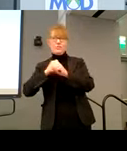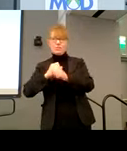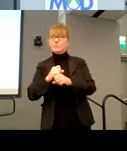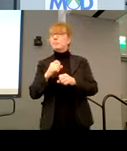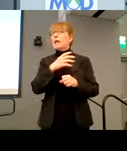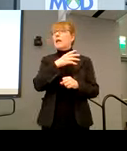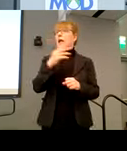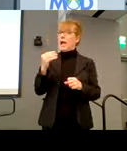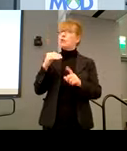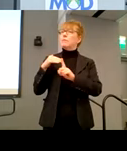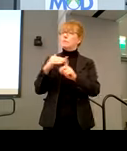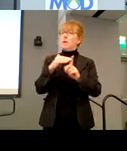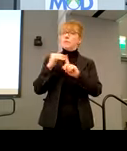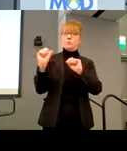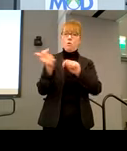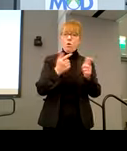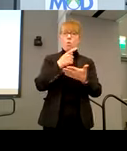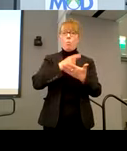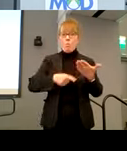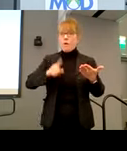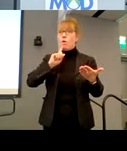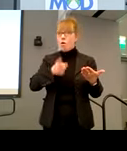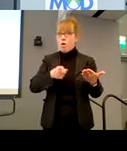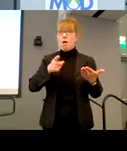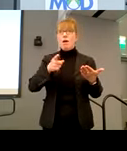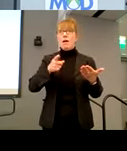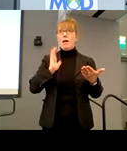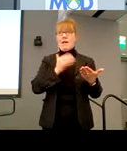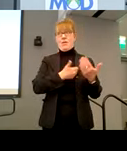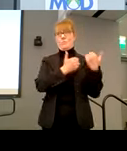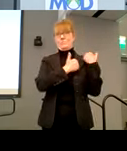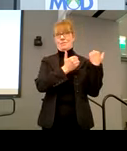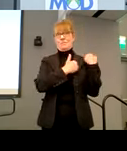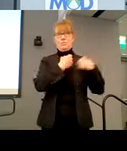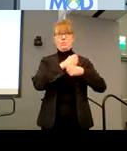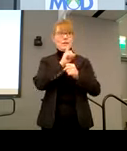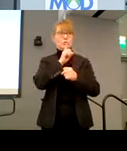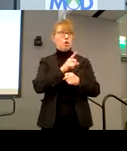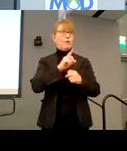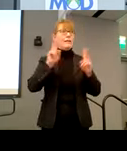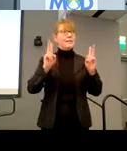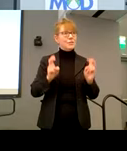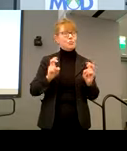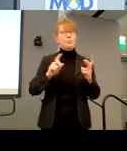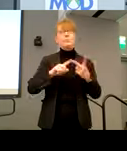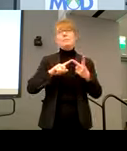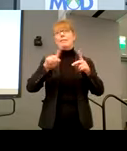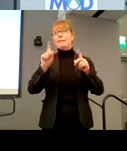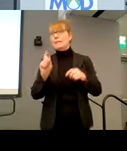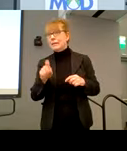responsibilities, uh, to make sure that these issues and the needs of, of, uh,